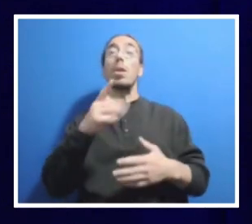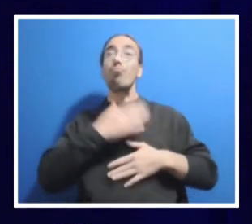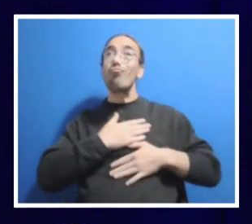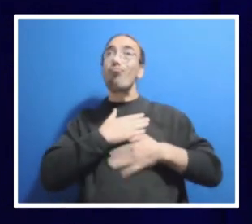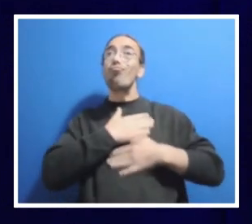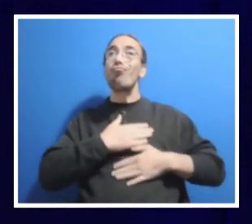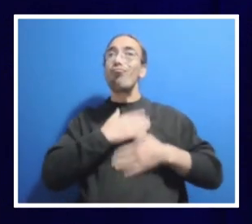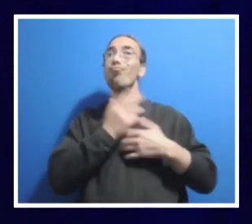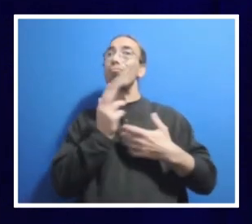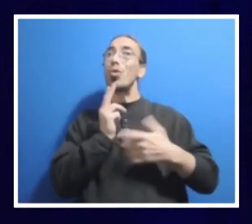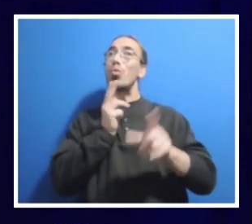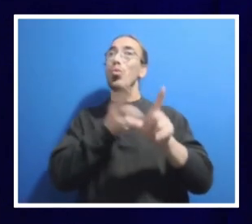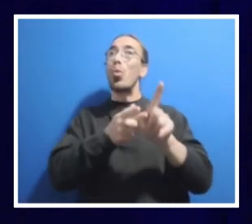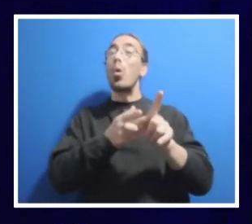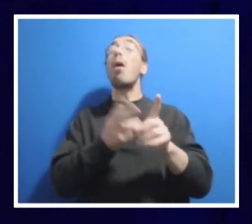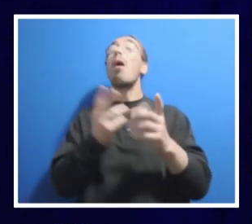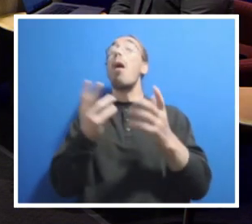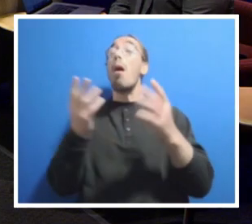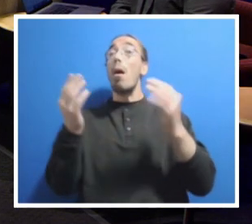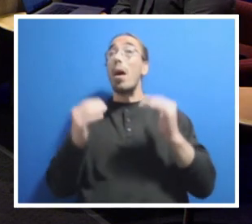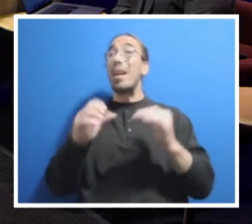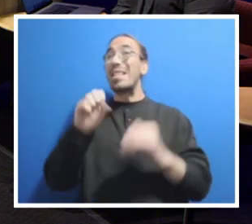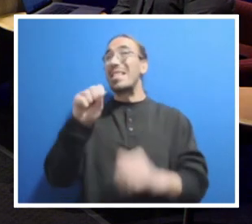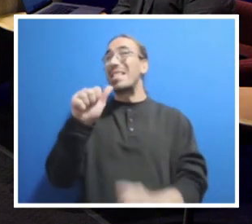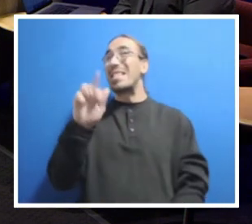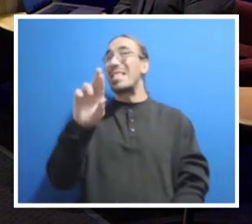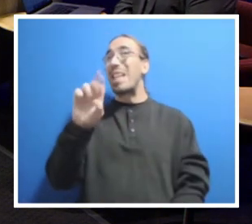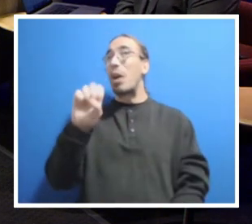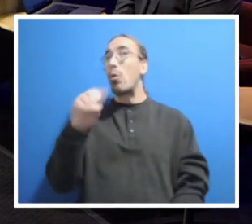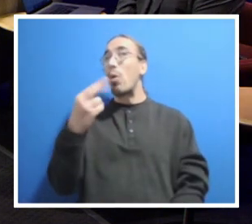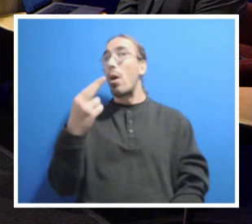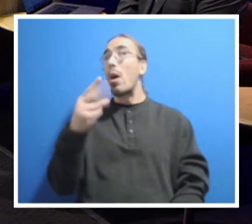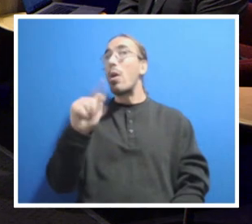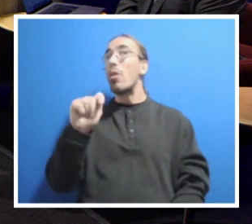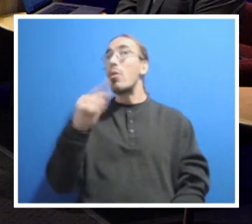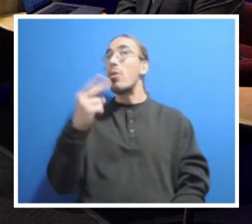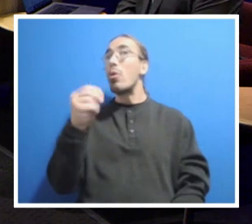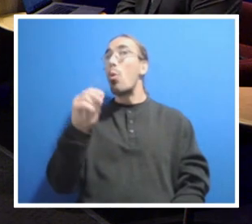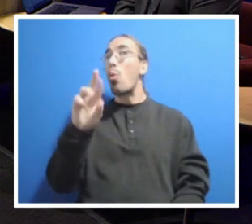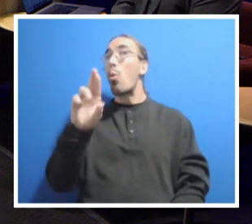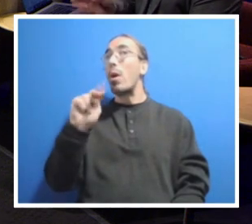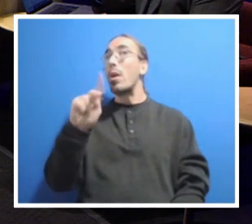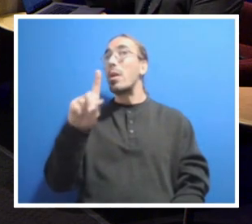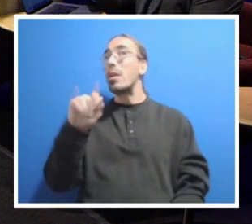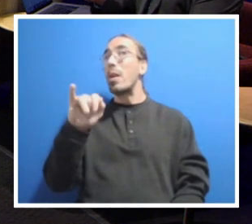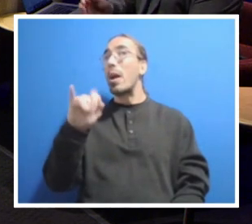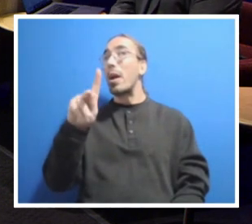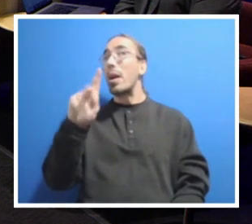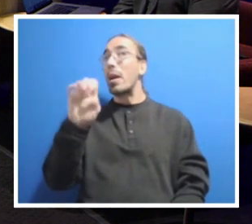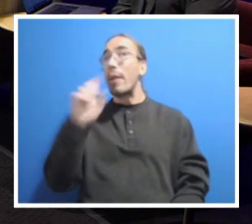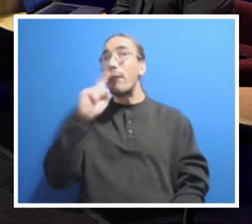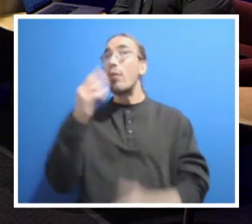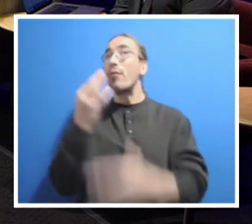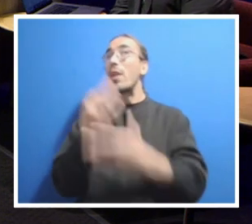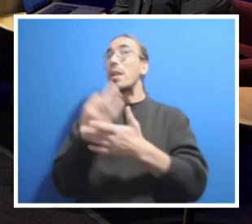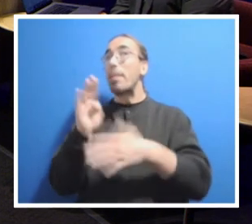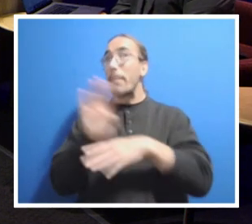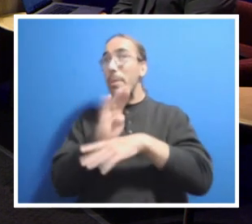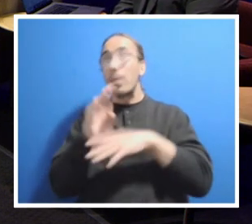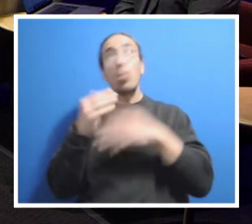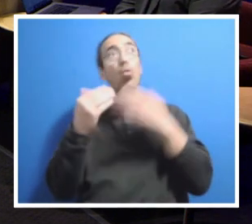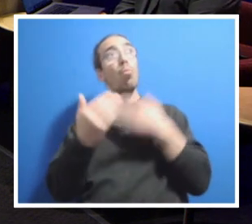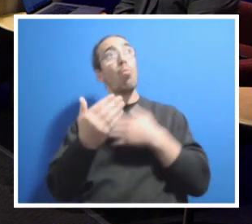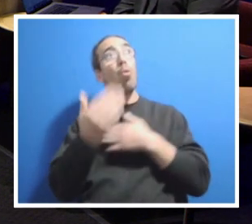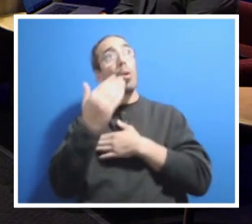And joining her will be Sarah Thorndike, the Vice President for Finance and Business. Good morning. Good morning. Justin Schwartz,